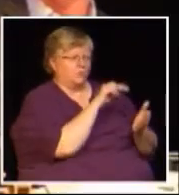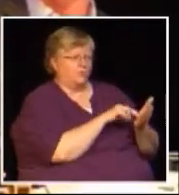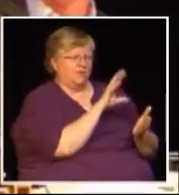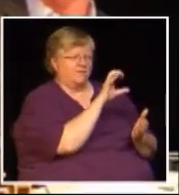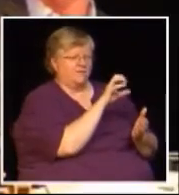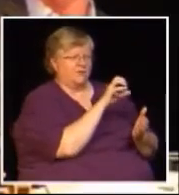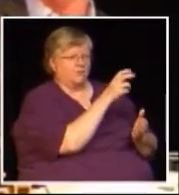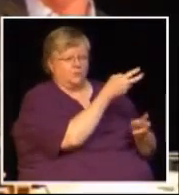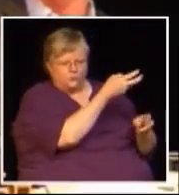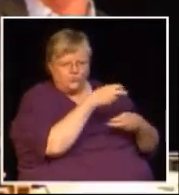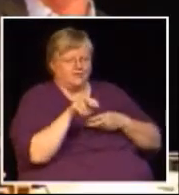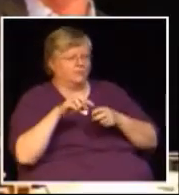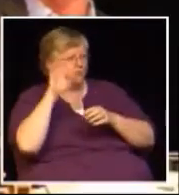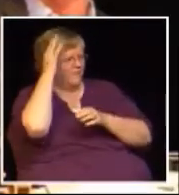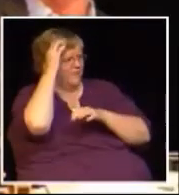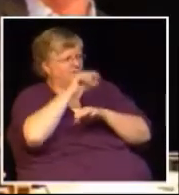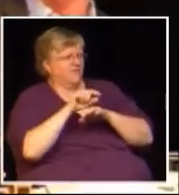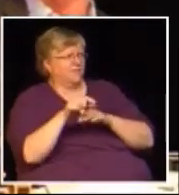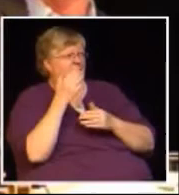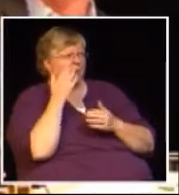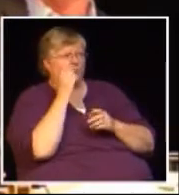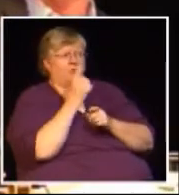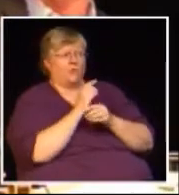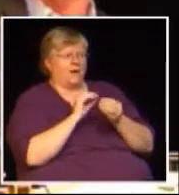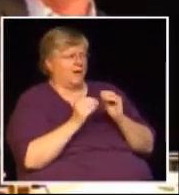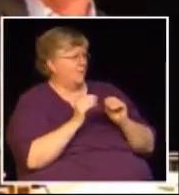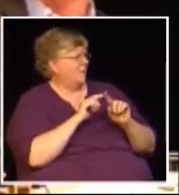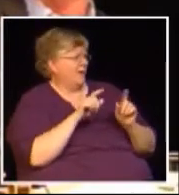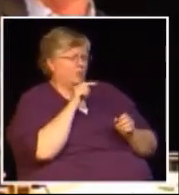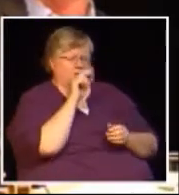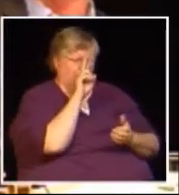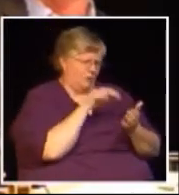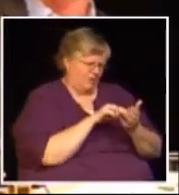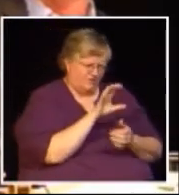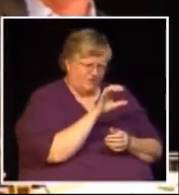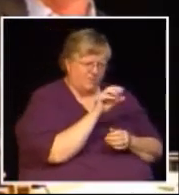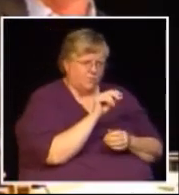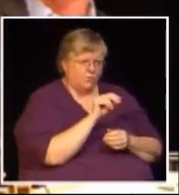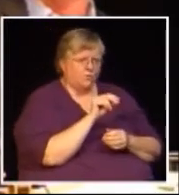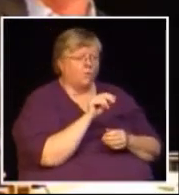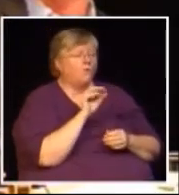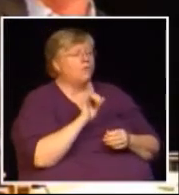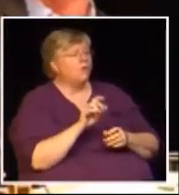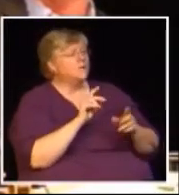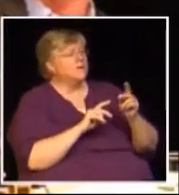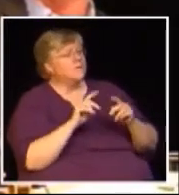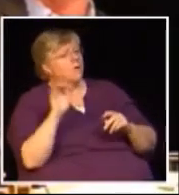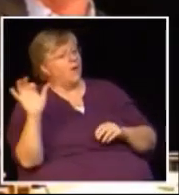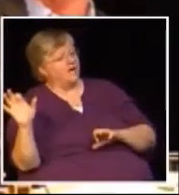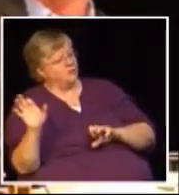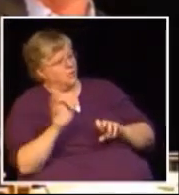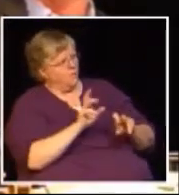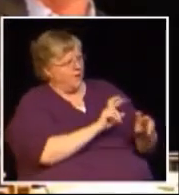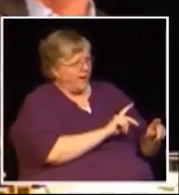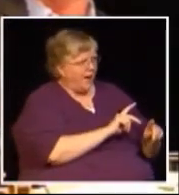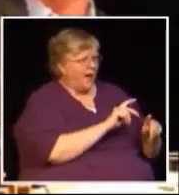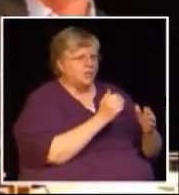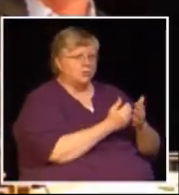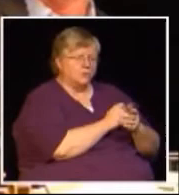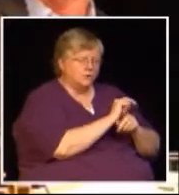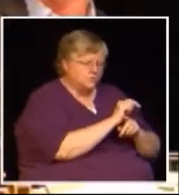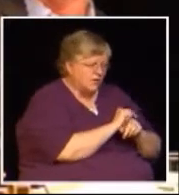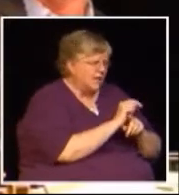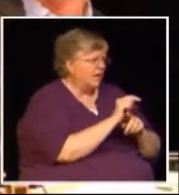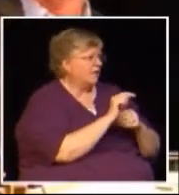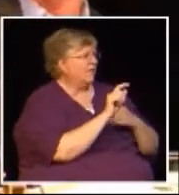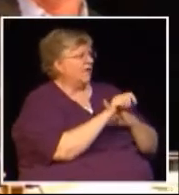not 2500 that went to the federal government I don't know what the right number is but it certainly wasn't that much those people all have to go back in and